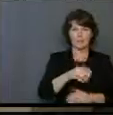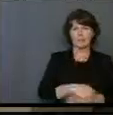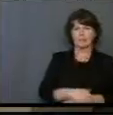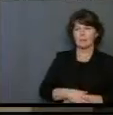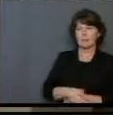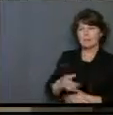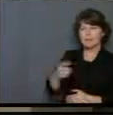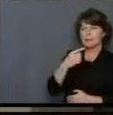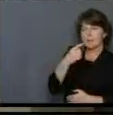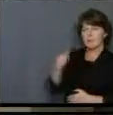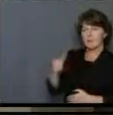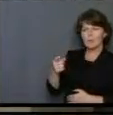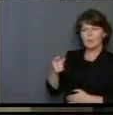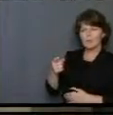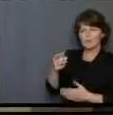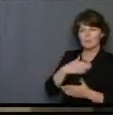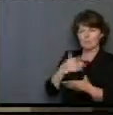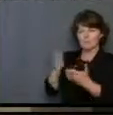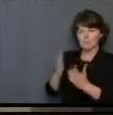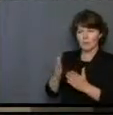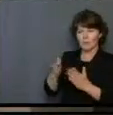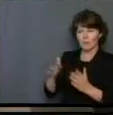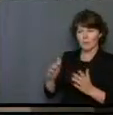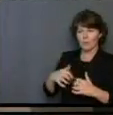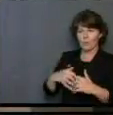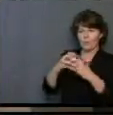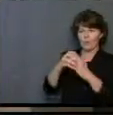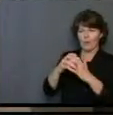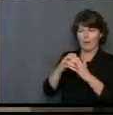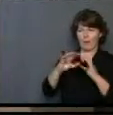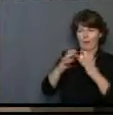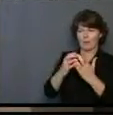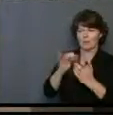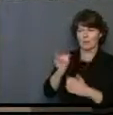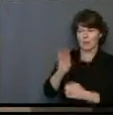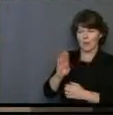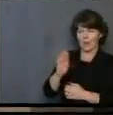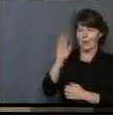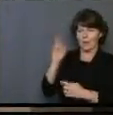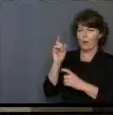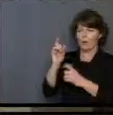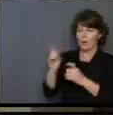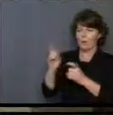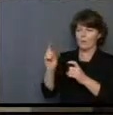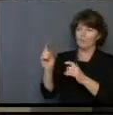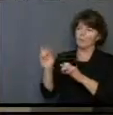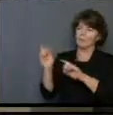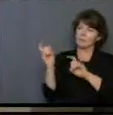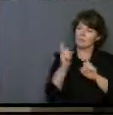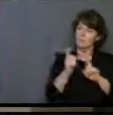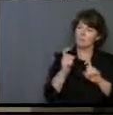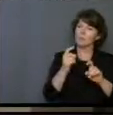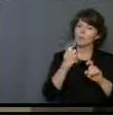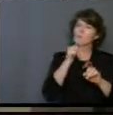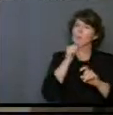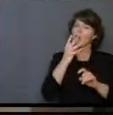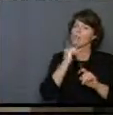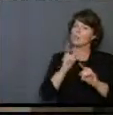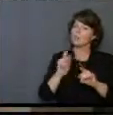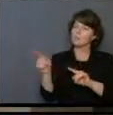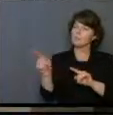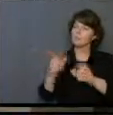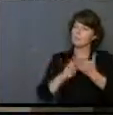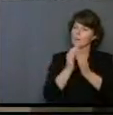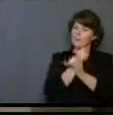should be My servant to raise up the tribes of Jacob. I will also give you as a light to the Gentiles, so that you should be My